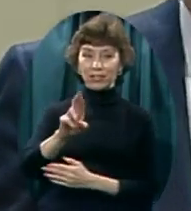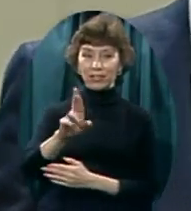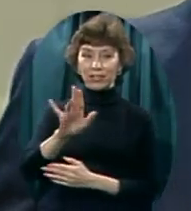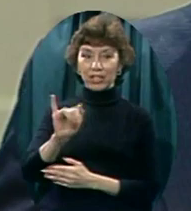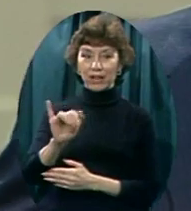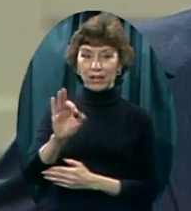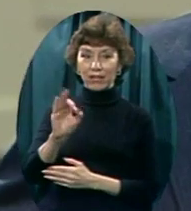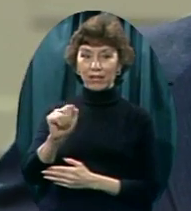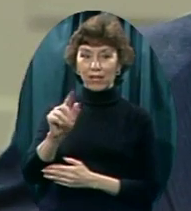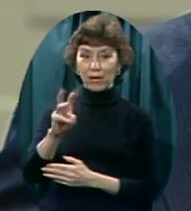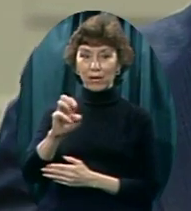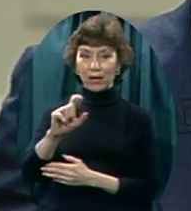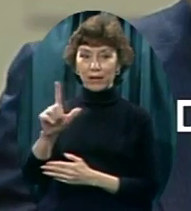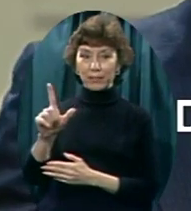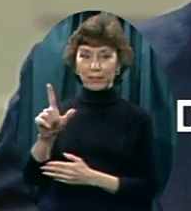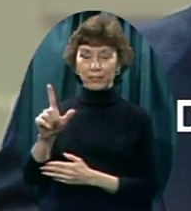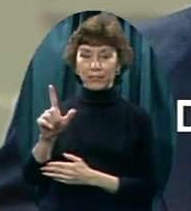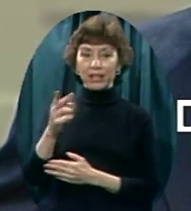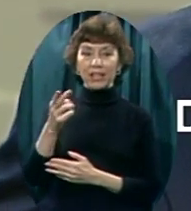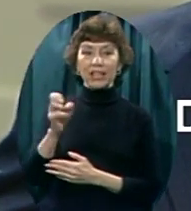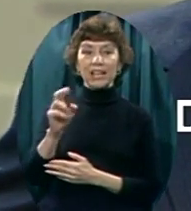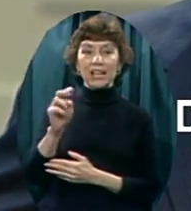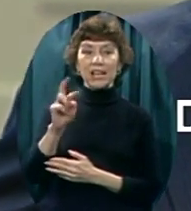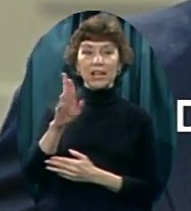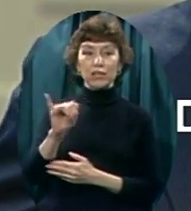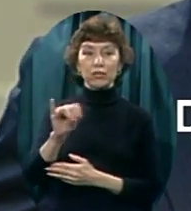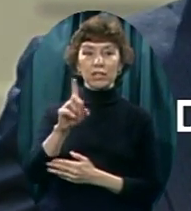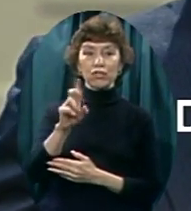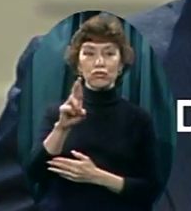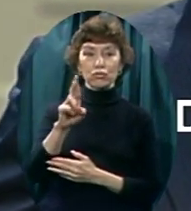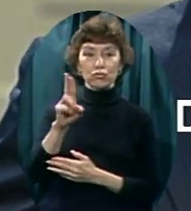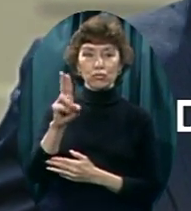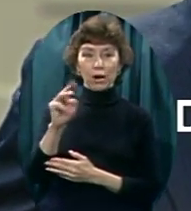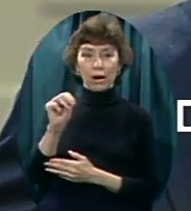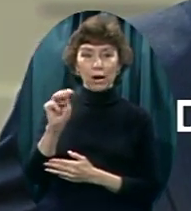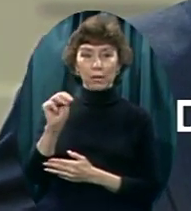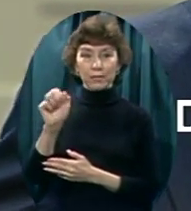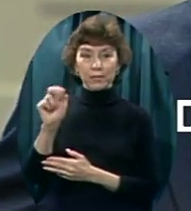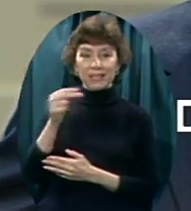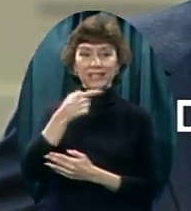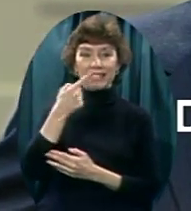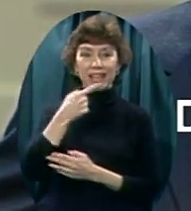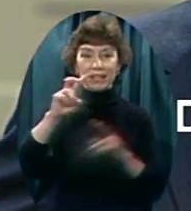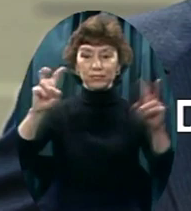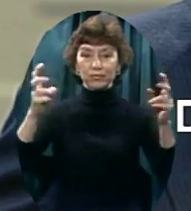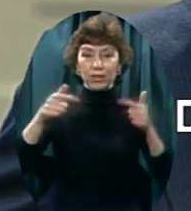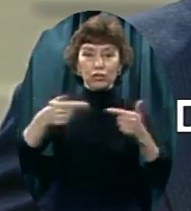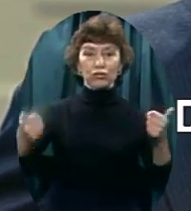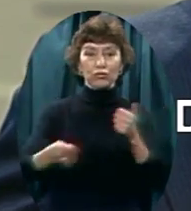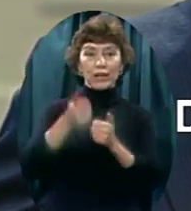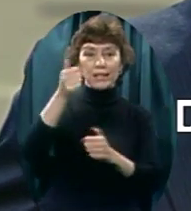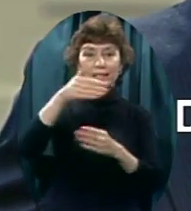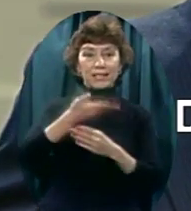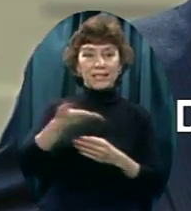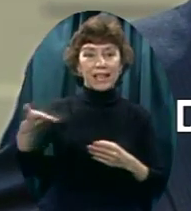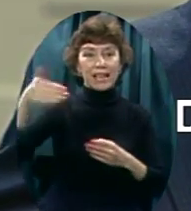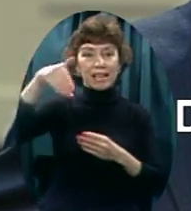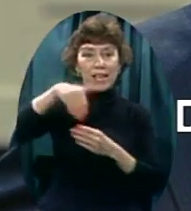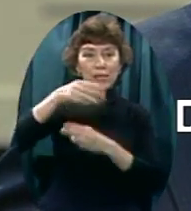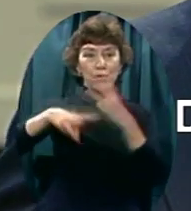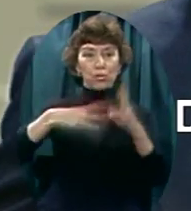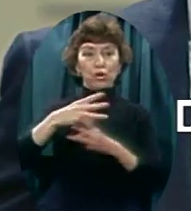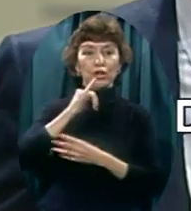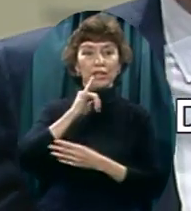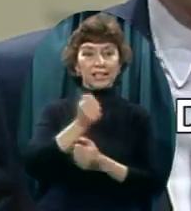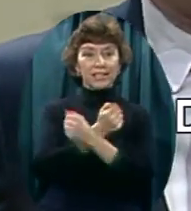Henry Drummond said, the greatest thing in the world is love. And that is what Paul said when